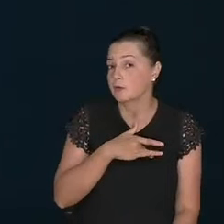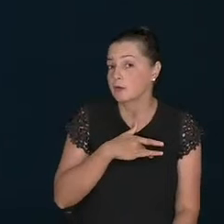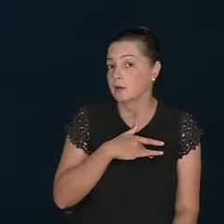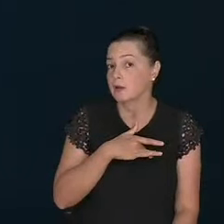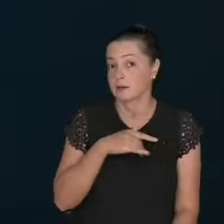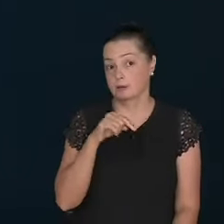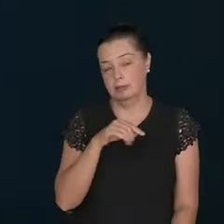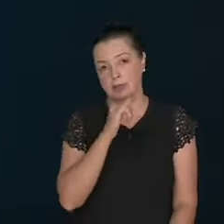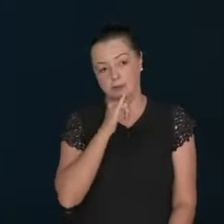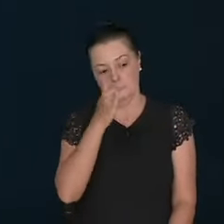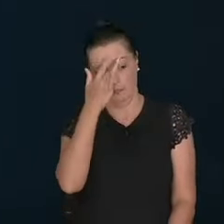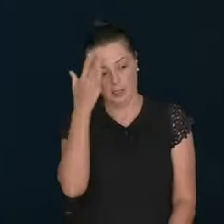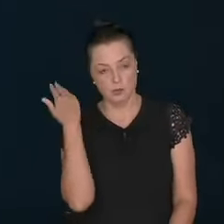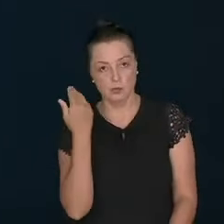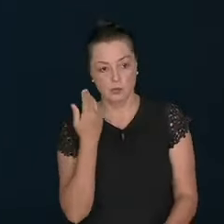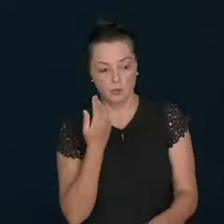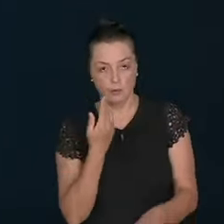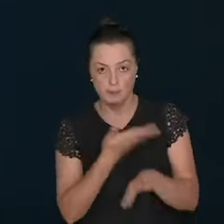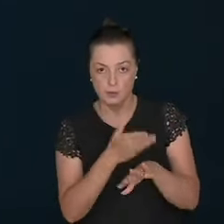They.